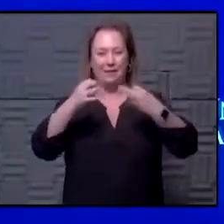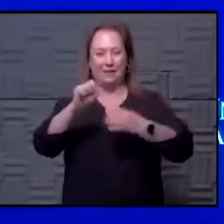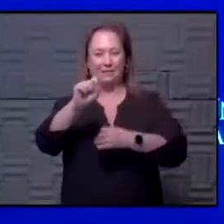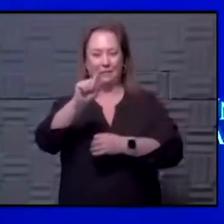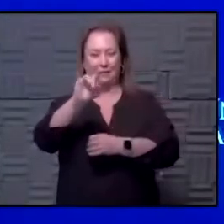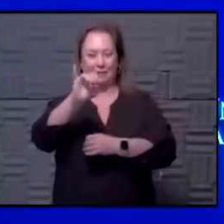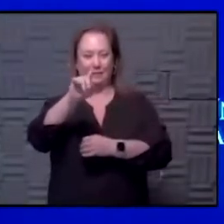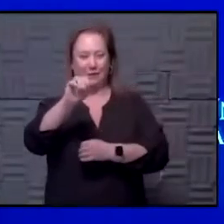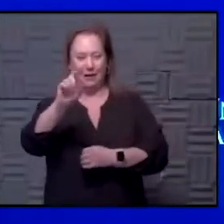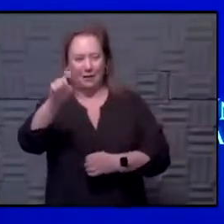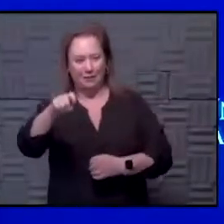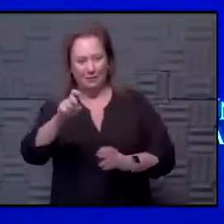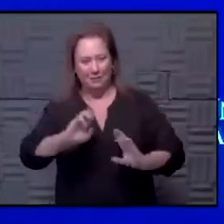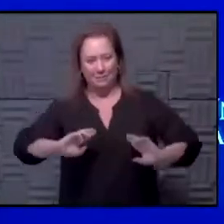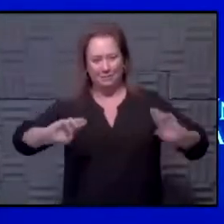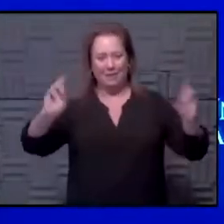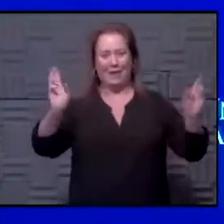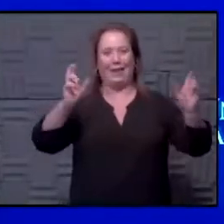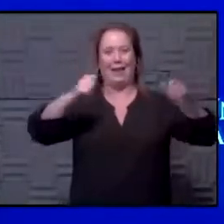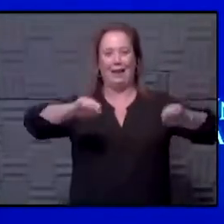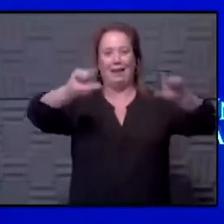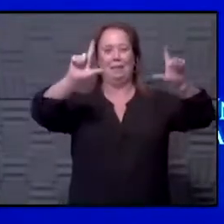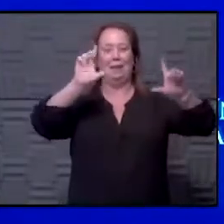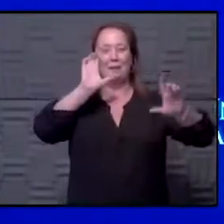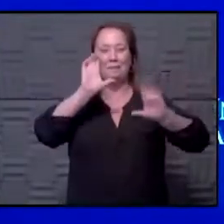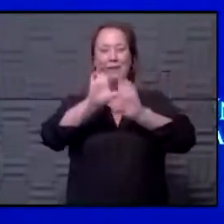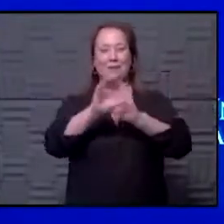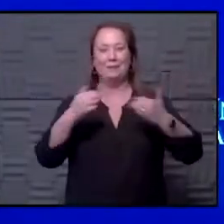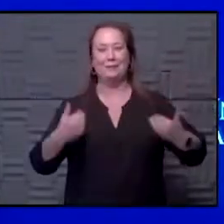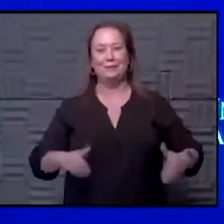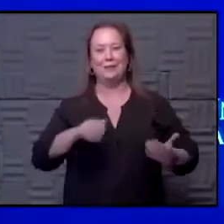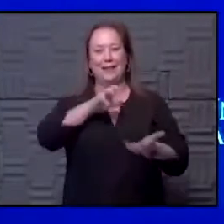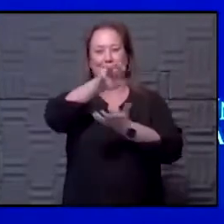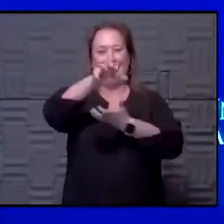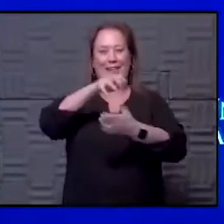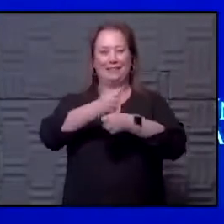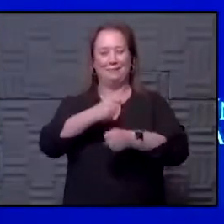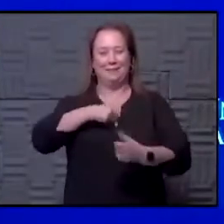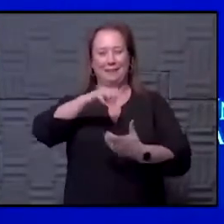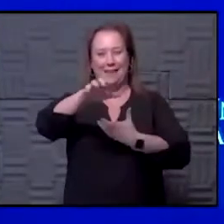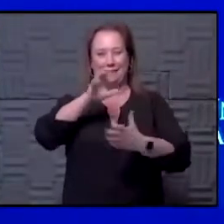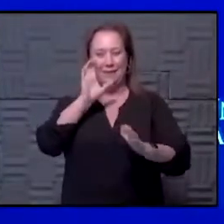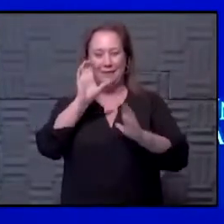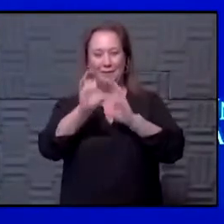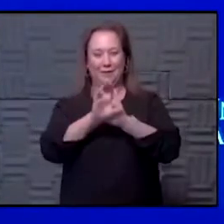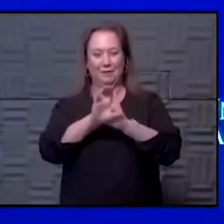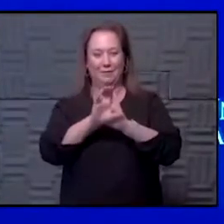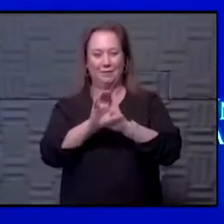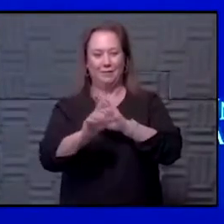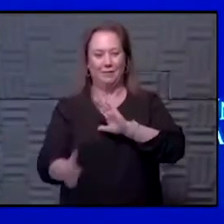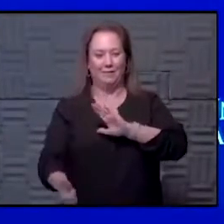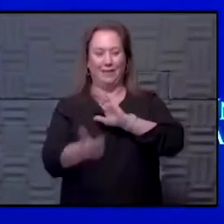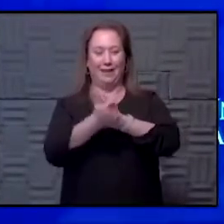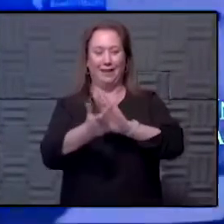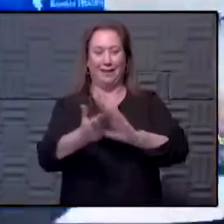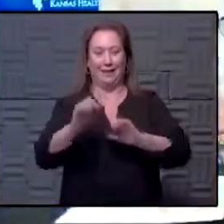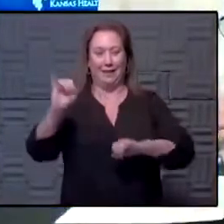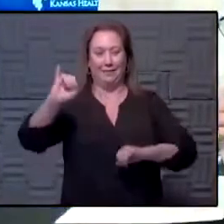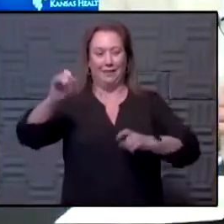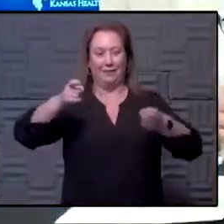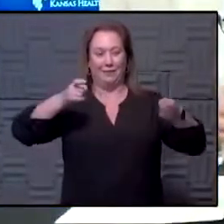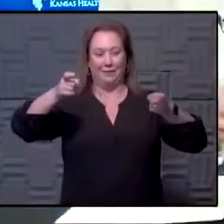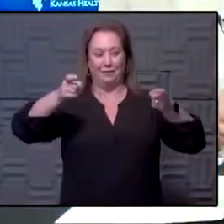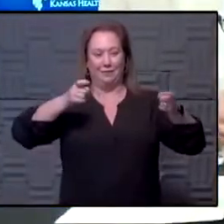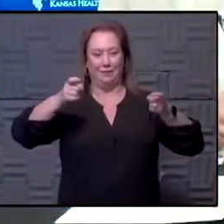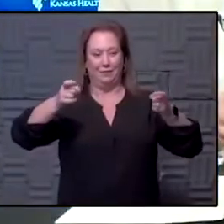I should have been prepared for that photograph, but it came up and I just couldn't stop from laughing, because in that picture we were violating almost every single rule of infection control